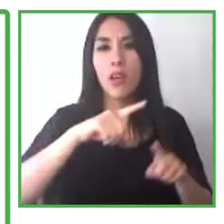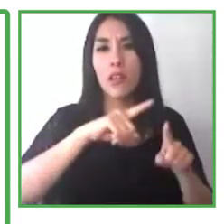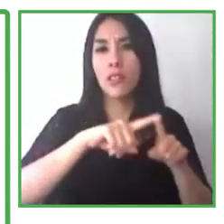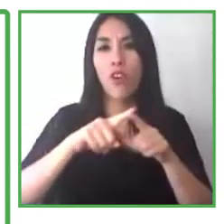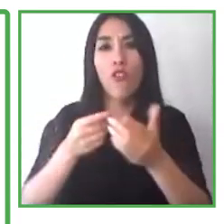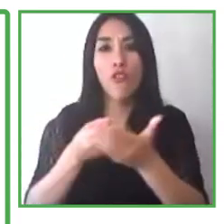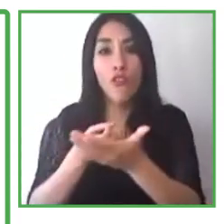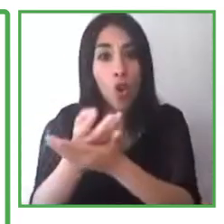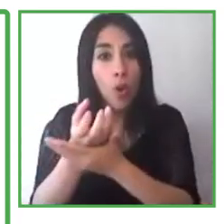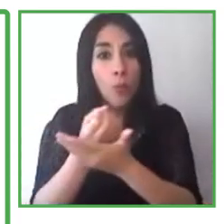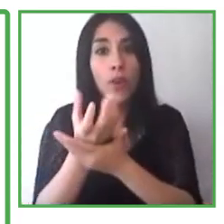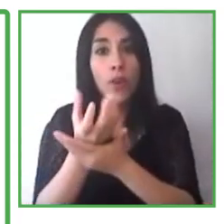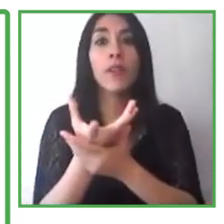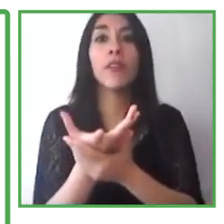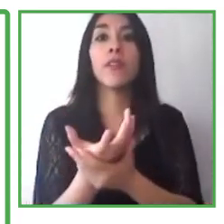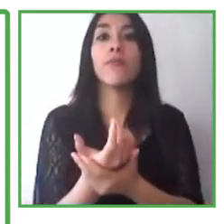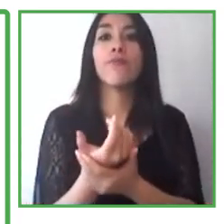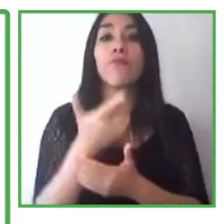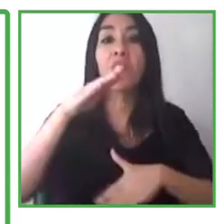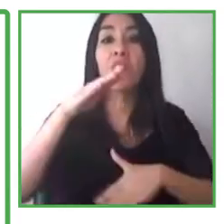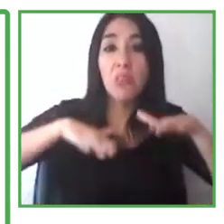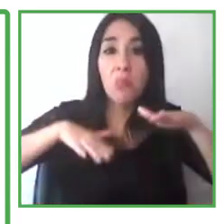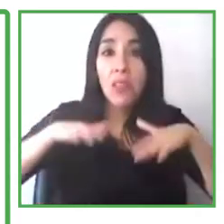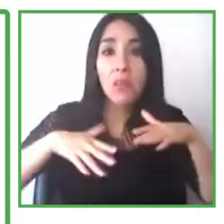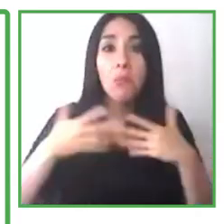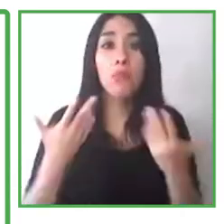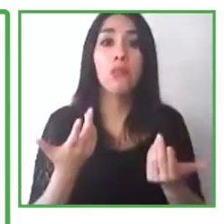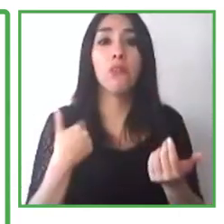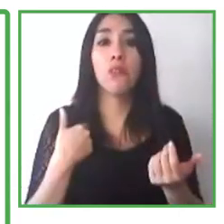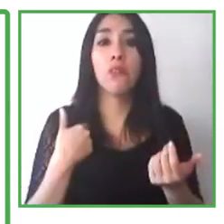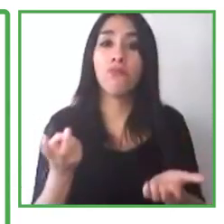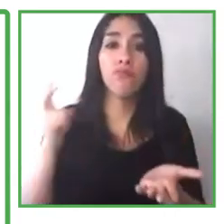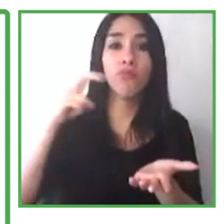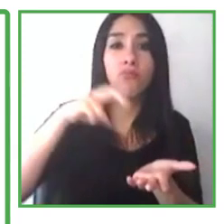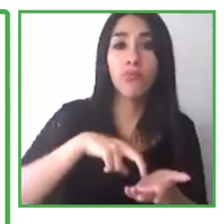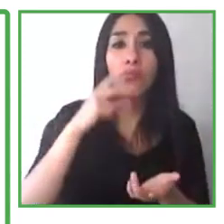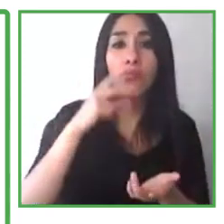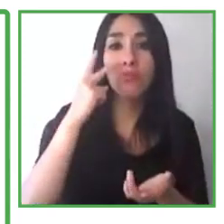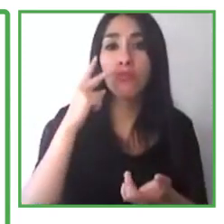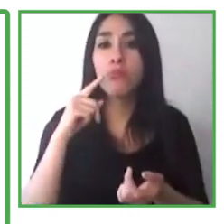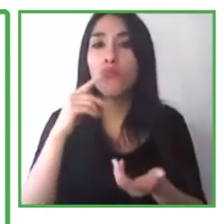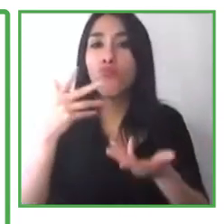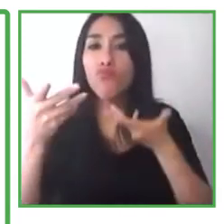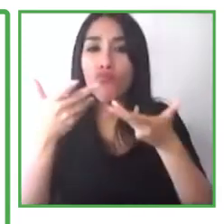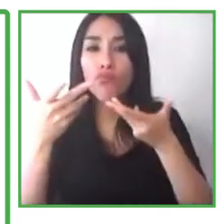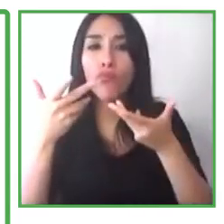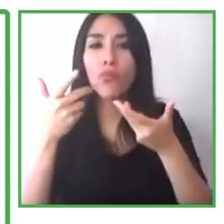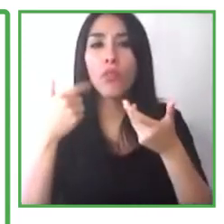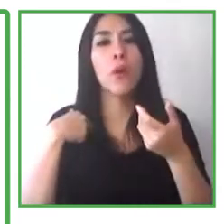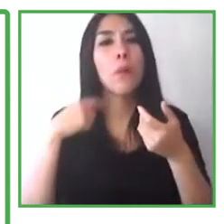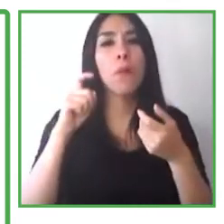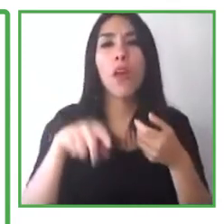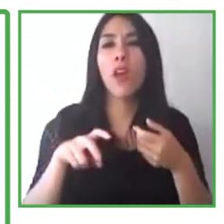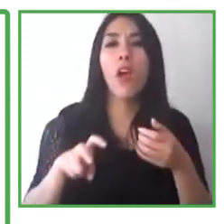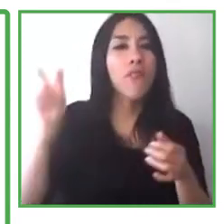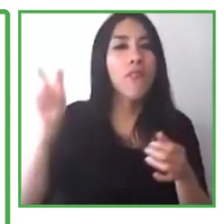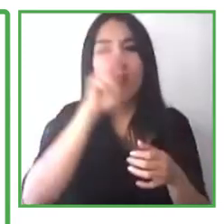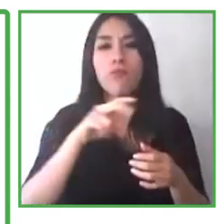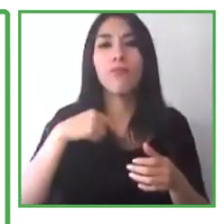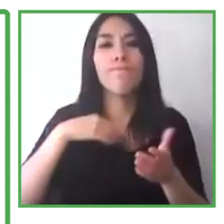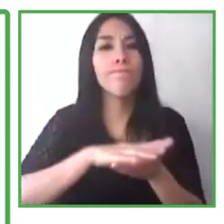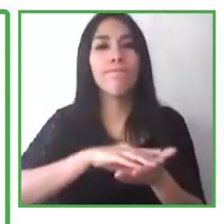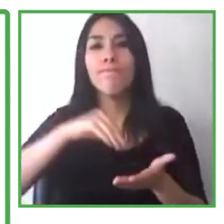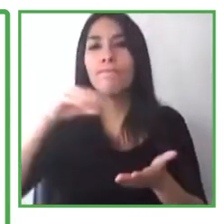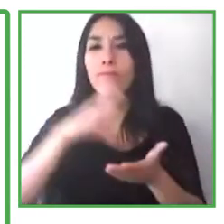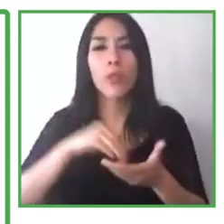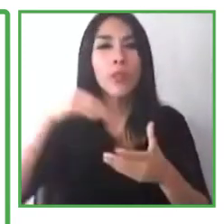journey, these three pillars, accessibility, accommodation, and attitude, that we refer to as